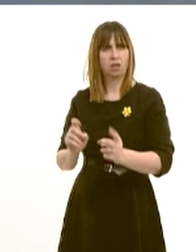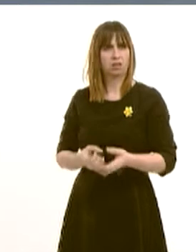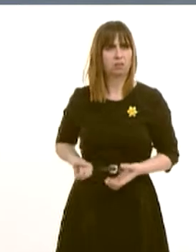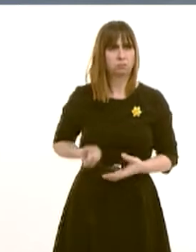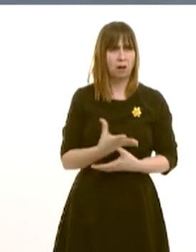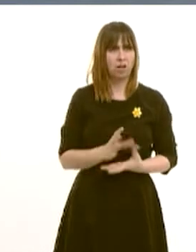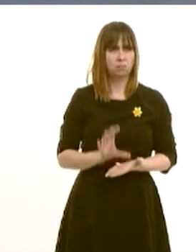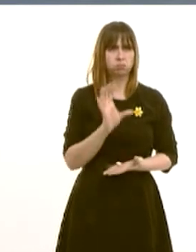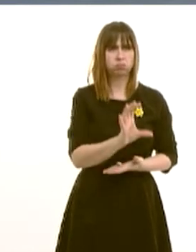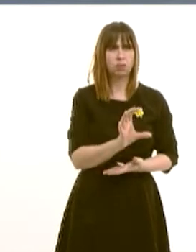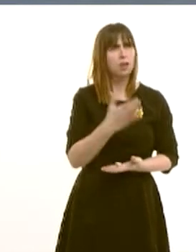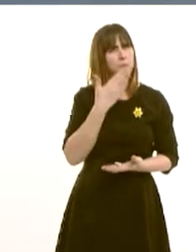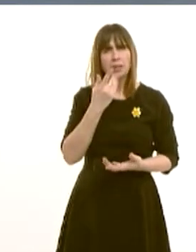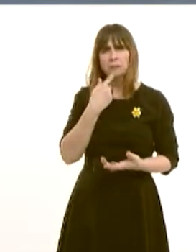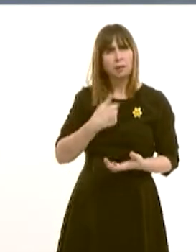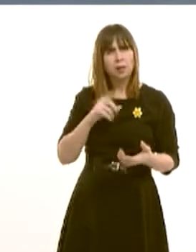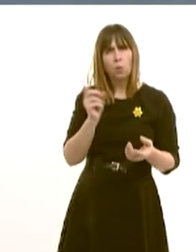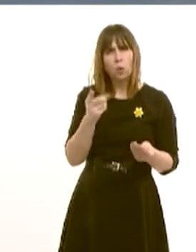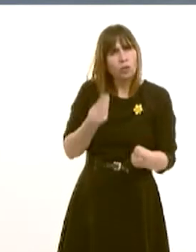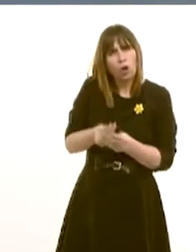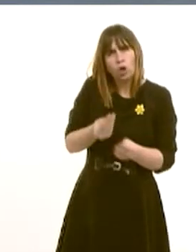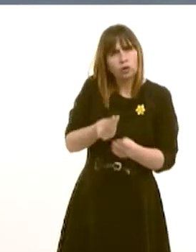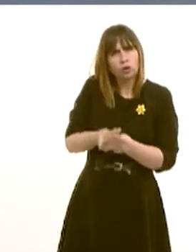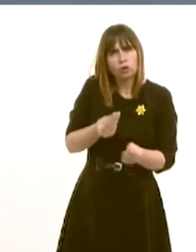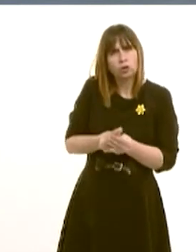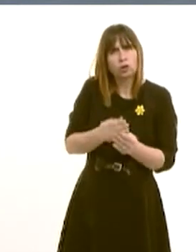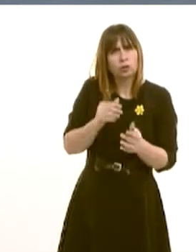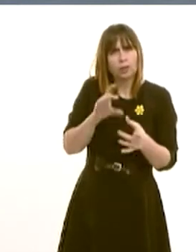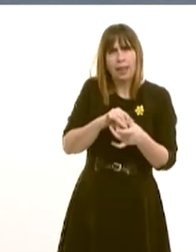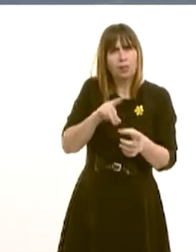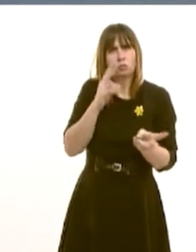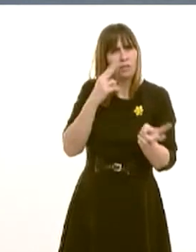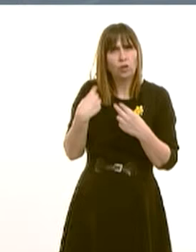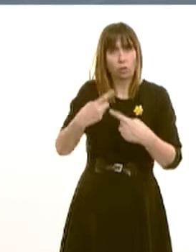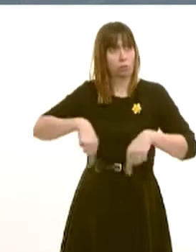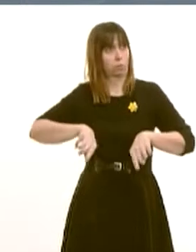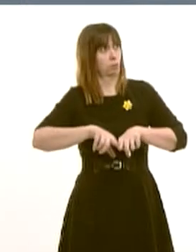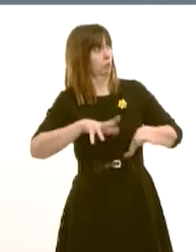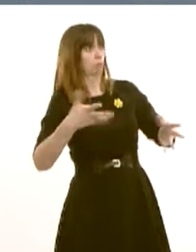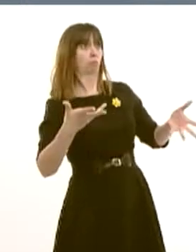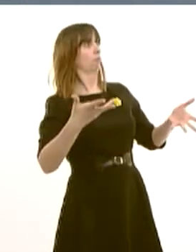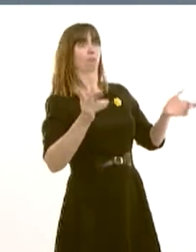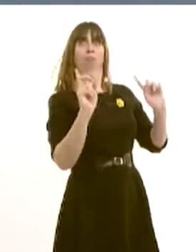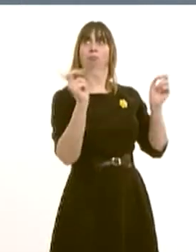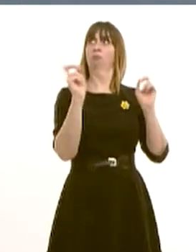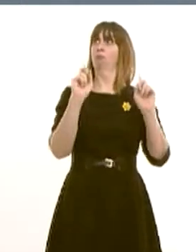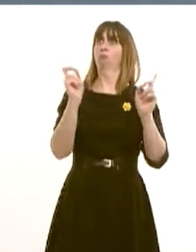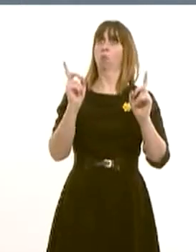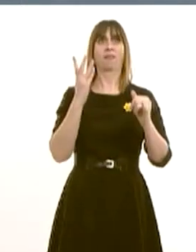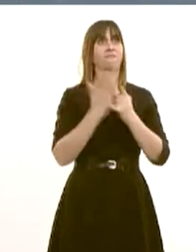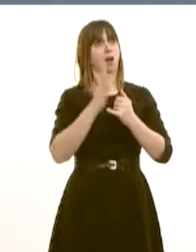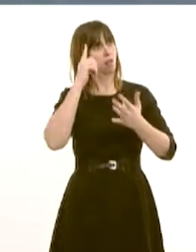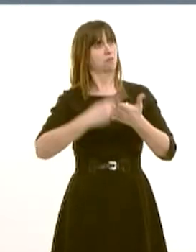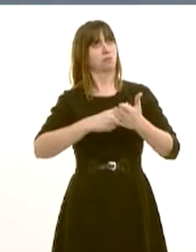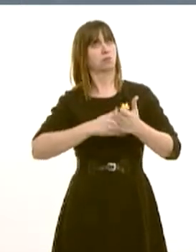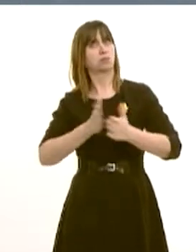Could you advise us to the full costings associated with these reviews, considering none of us know yet what those final directions are